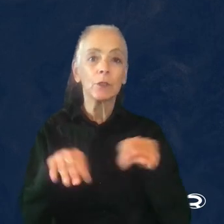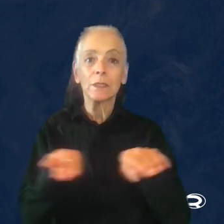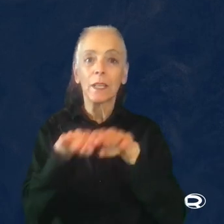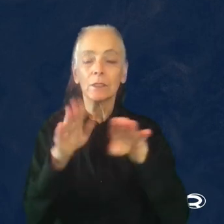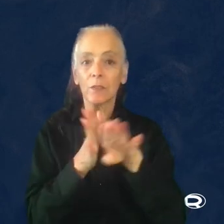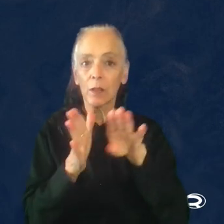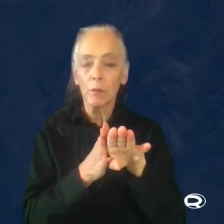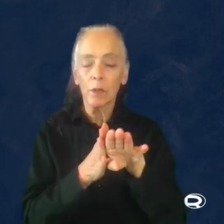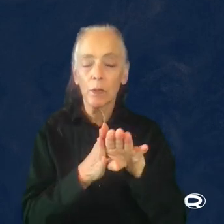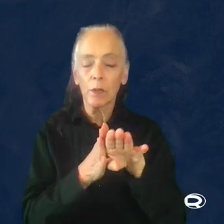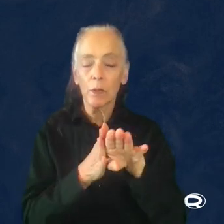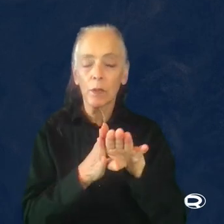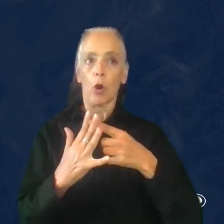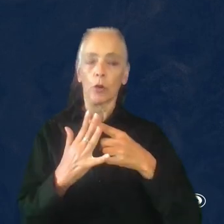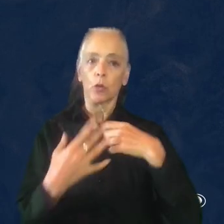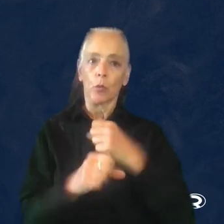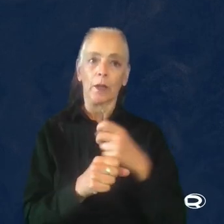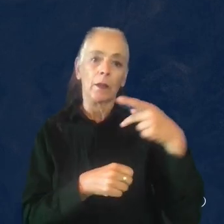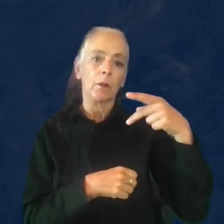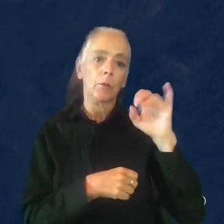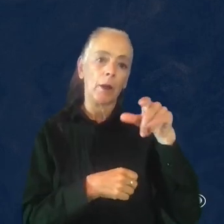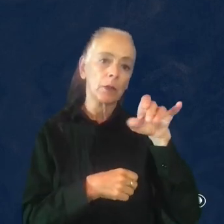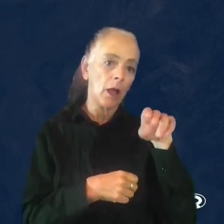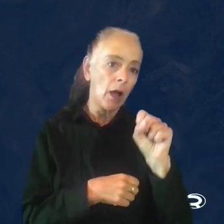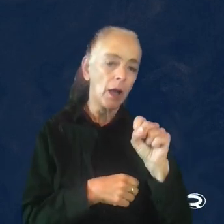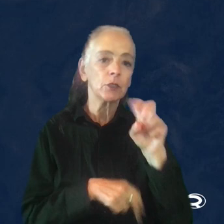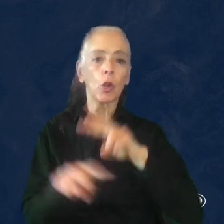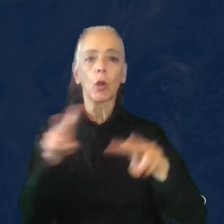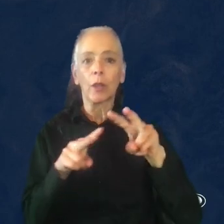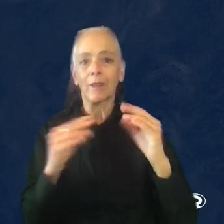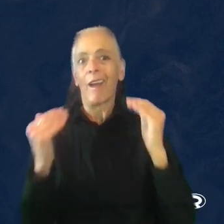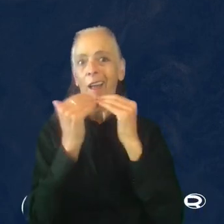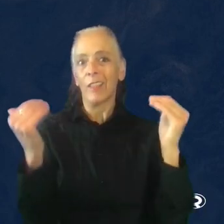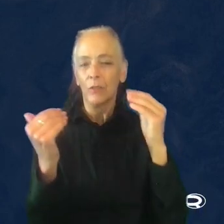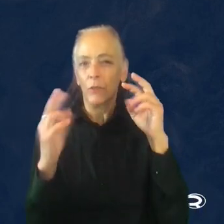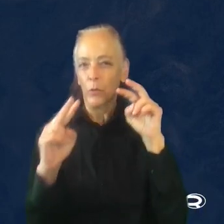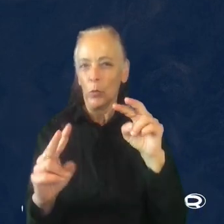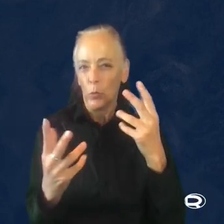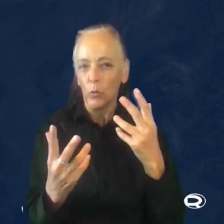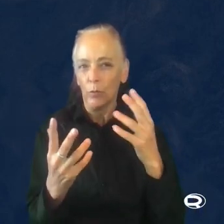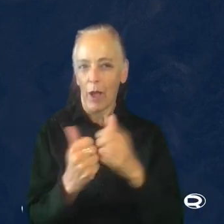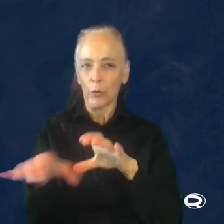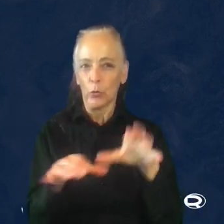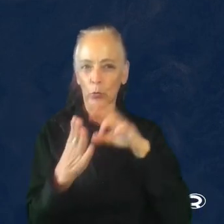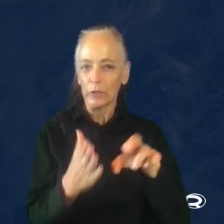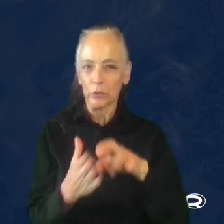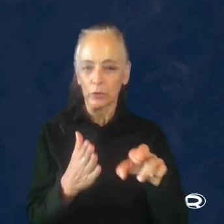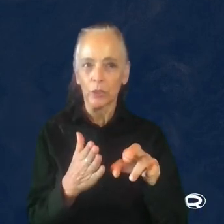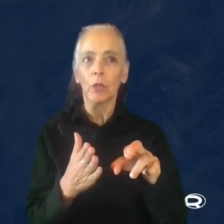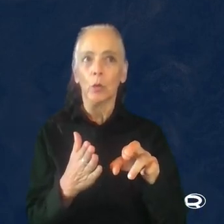And when I started, I did start creating those pipelines and looking at the high-level view of how research should be done. But research was needed